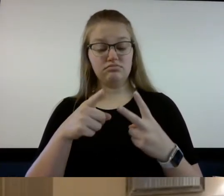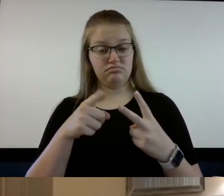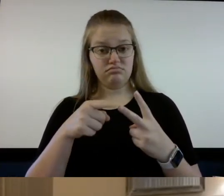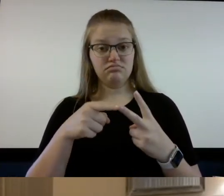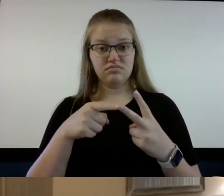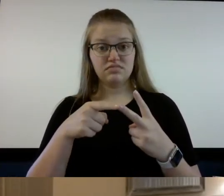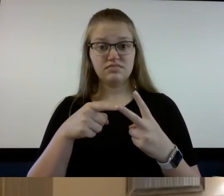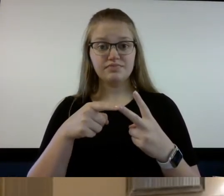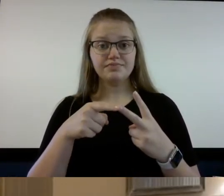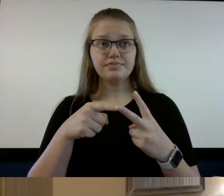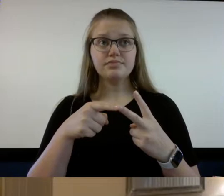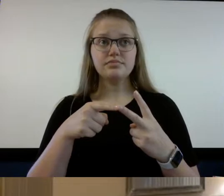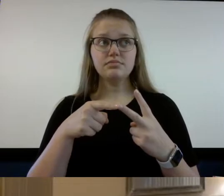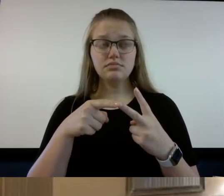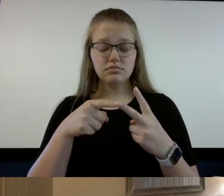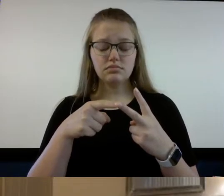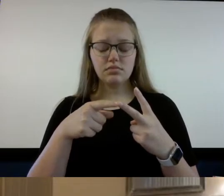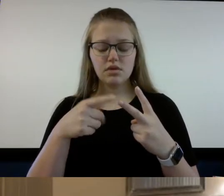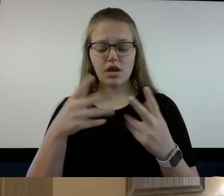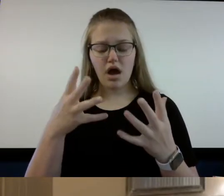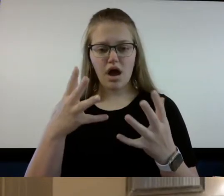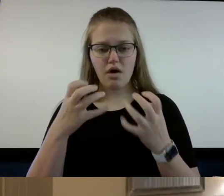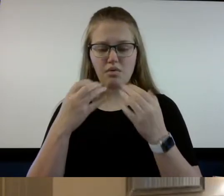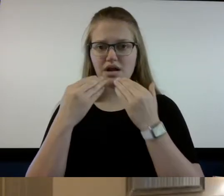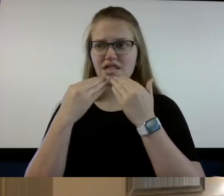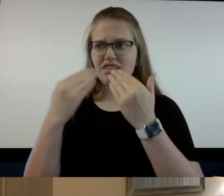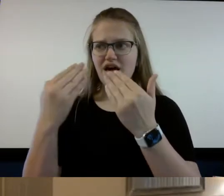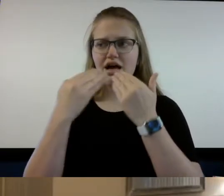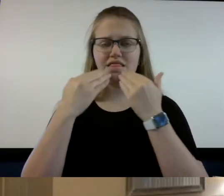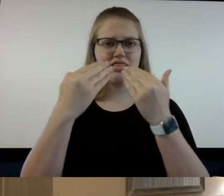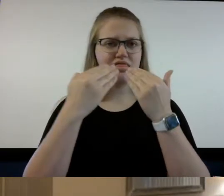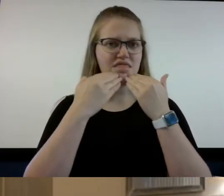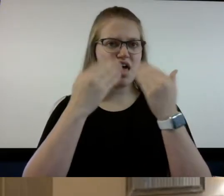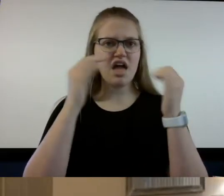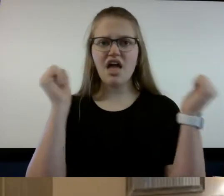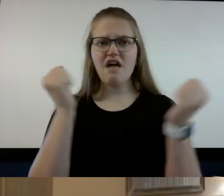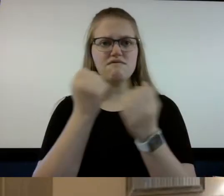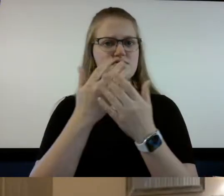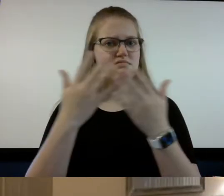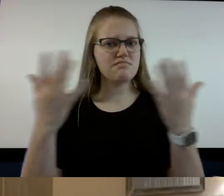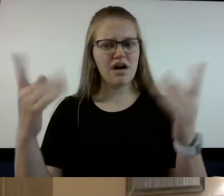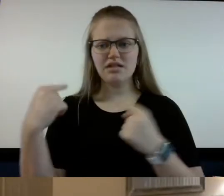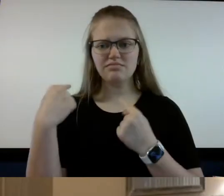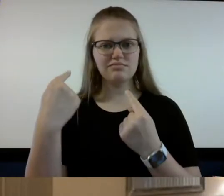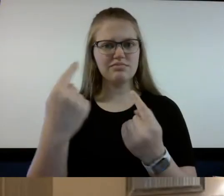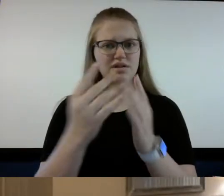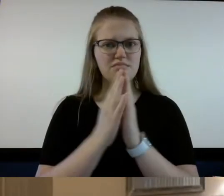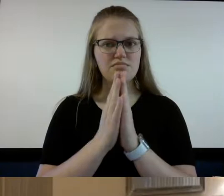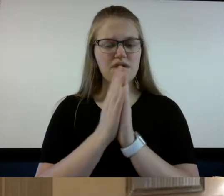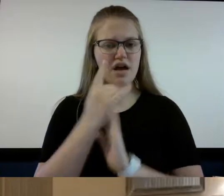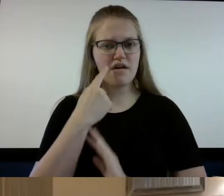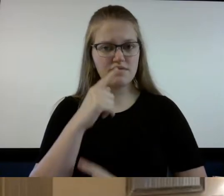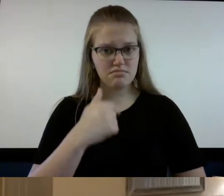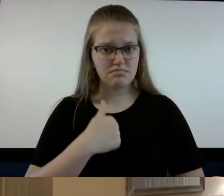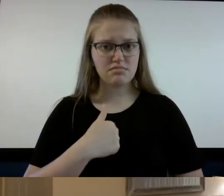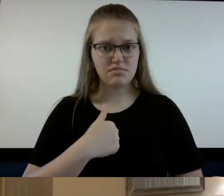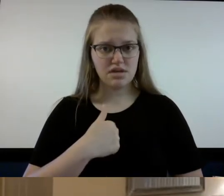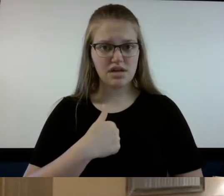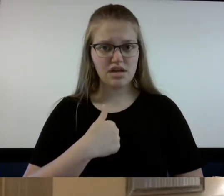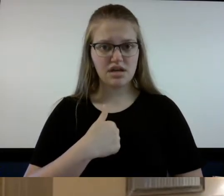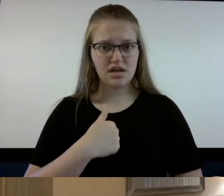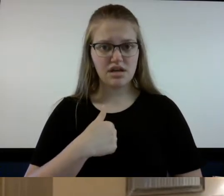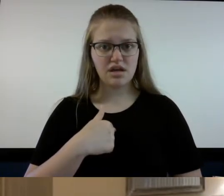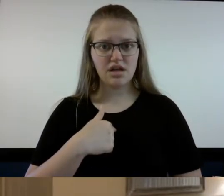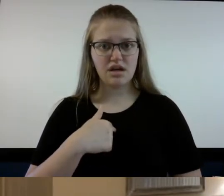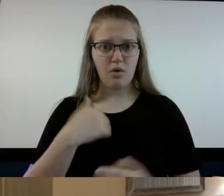I want to thank everybody that prayed for me while I